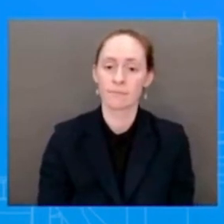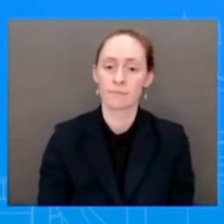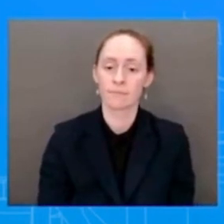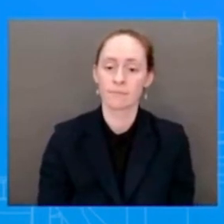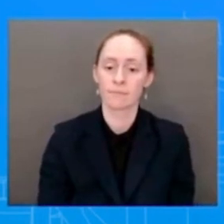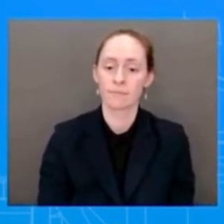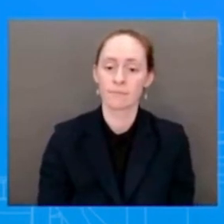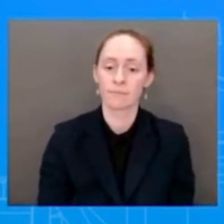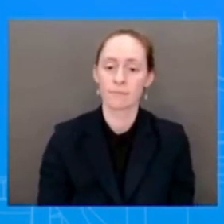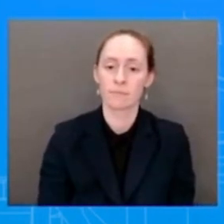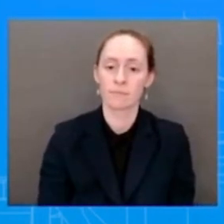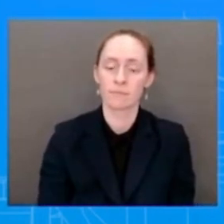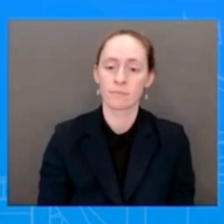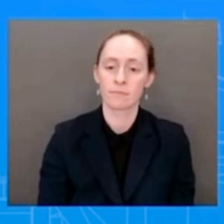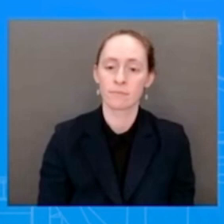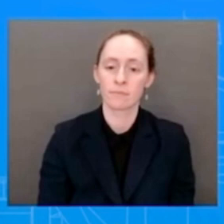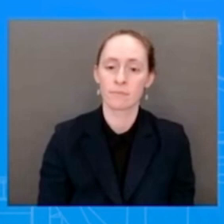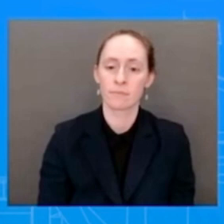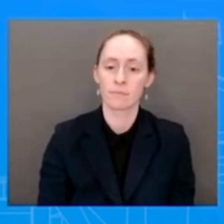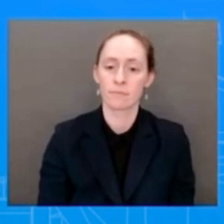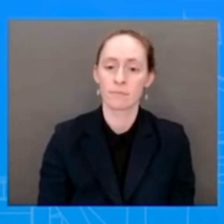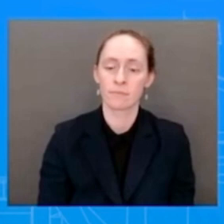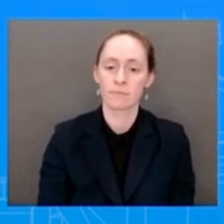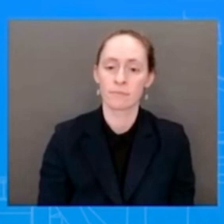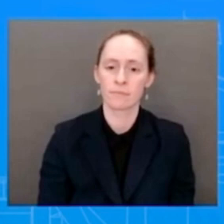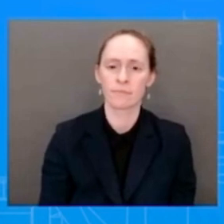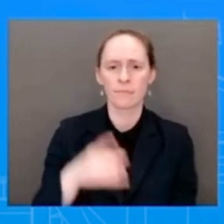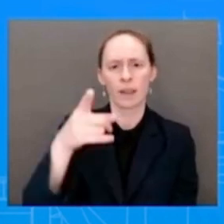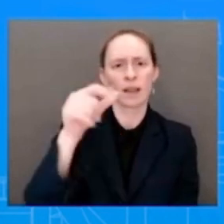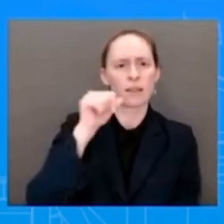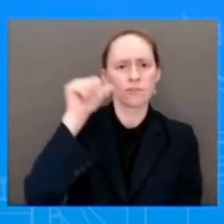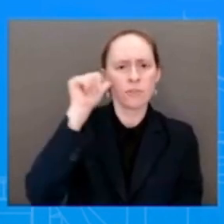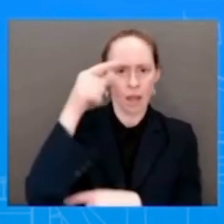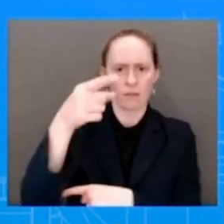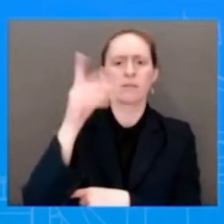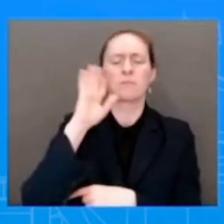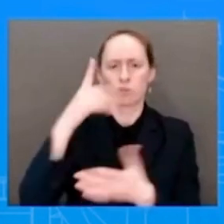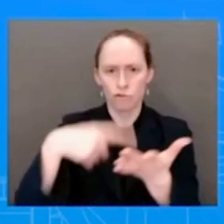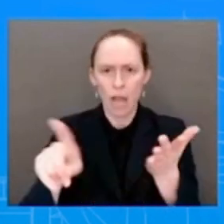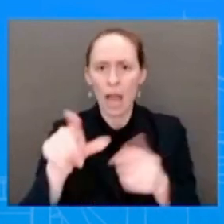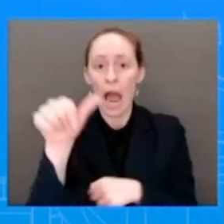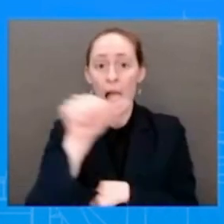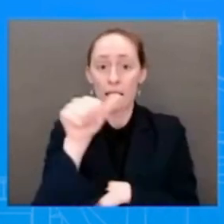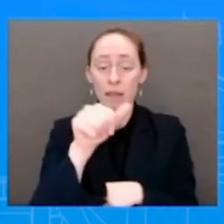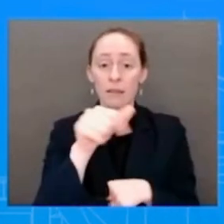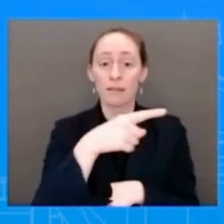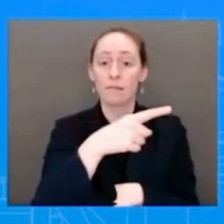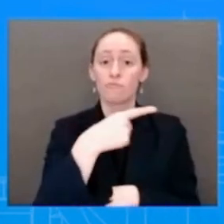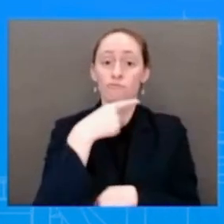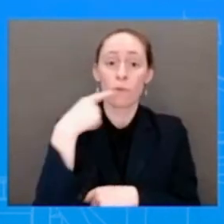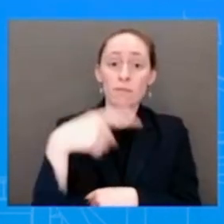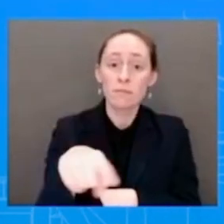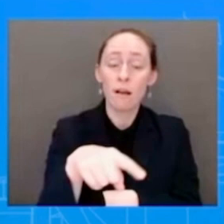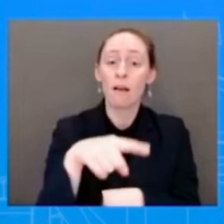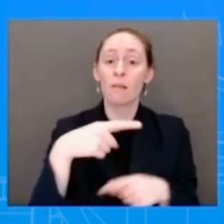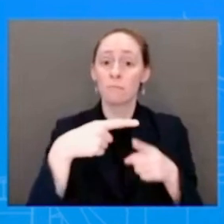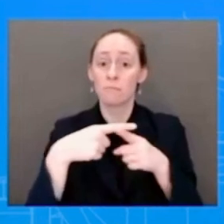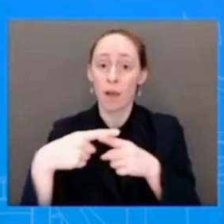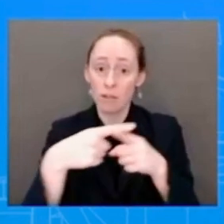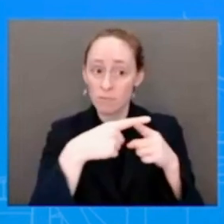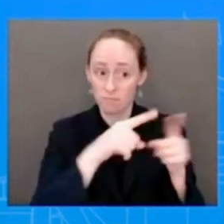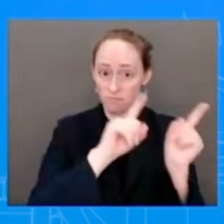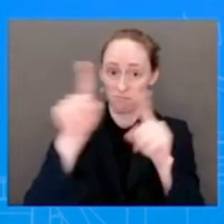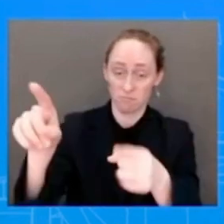whether athletes from Russia and Belarus should be allowed to compete at the Olympic Games in Paris. This is, of course, drawing a lot of attention at this time. Do you have any